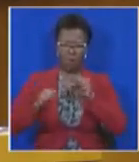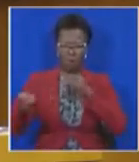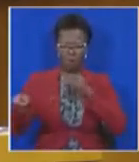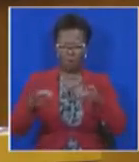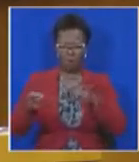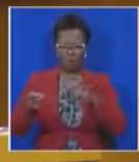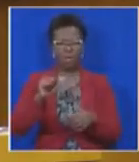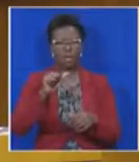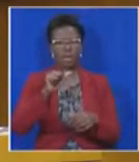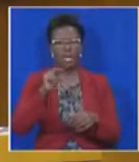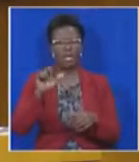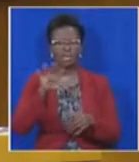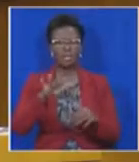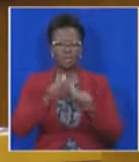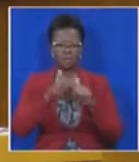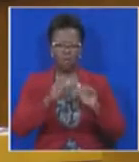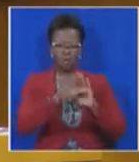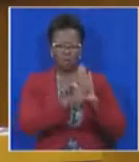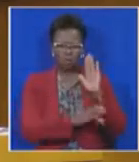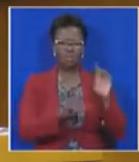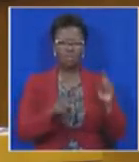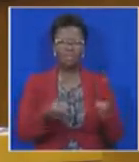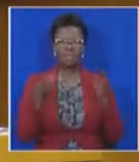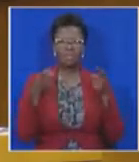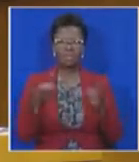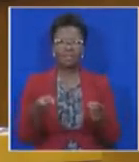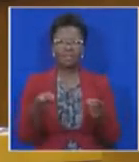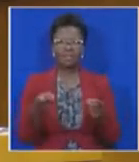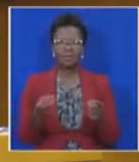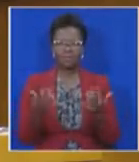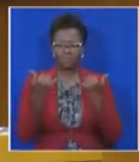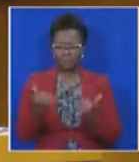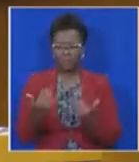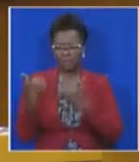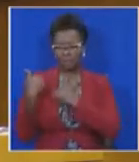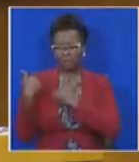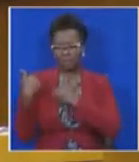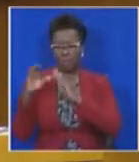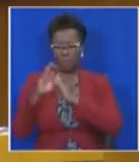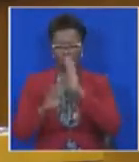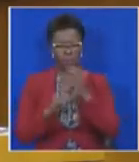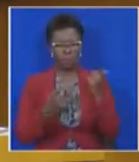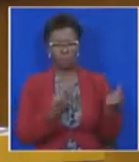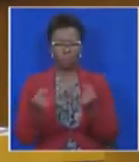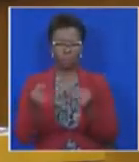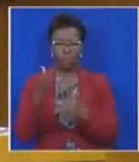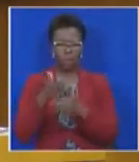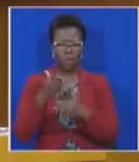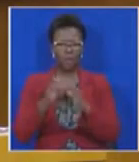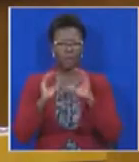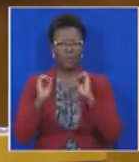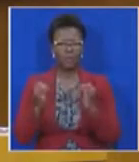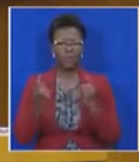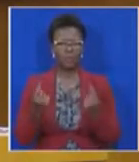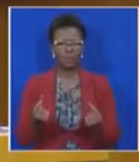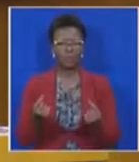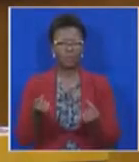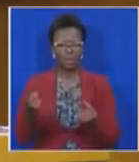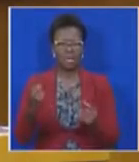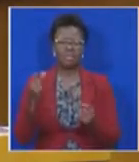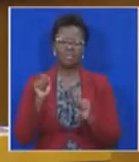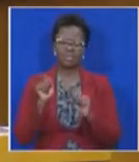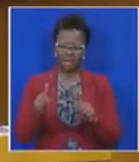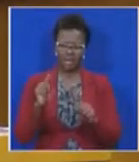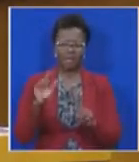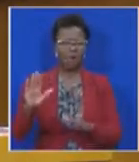uphold its constitution, its constitutional duties and responsibilities, who broke their oath of office